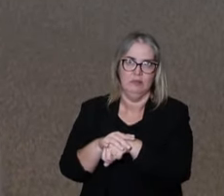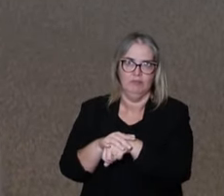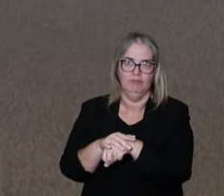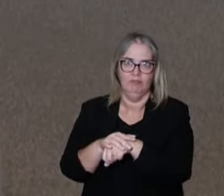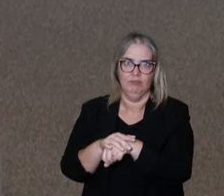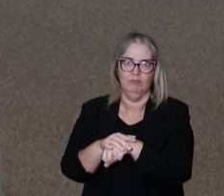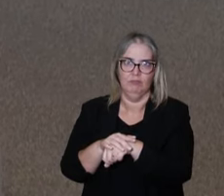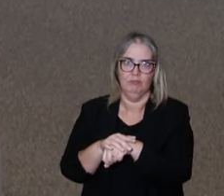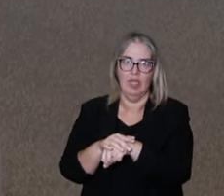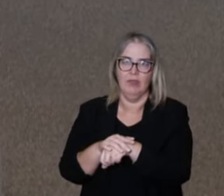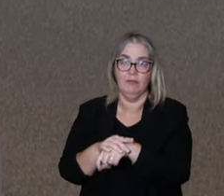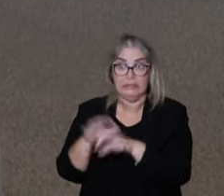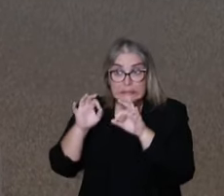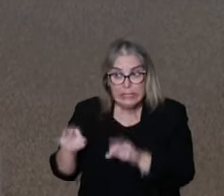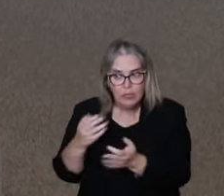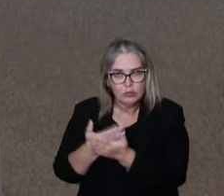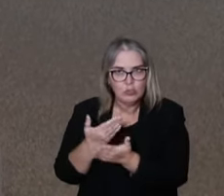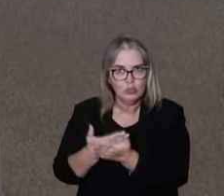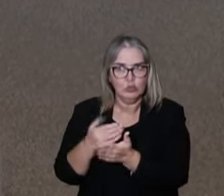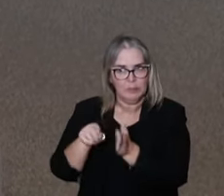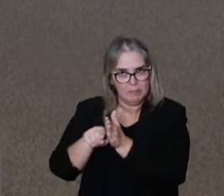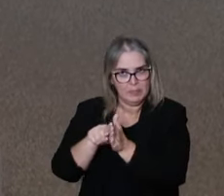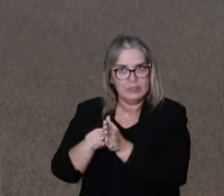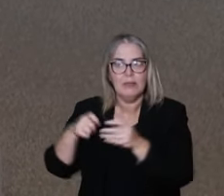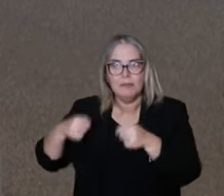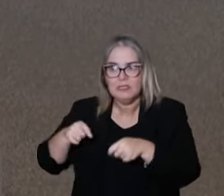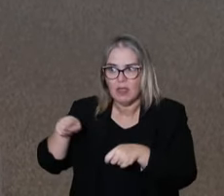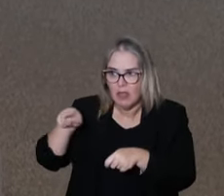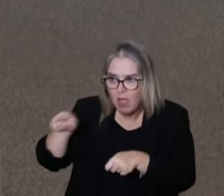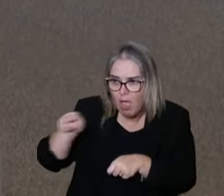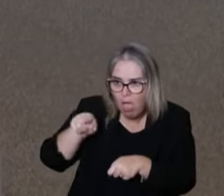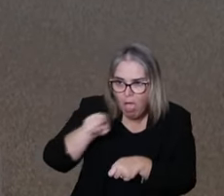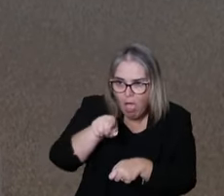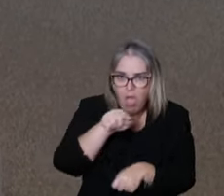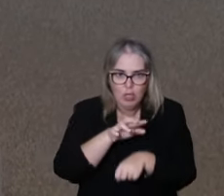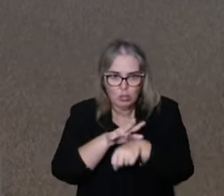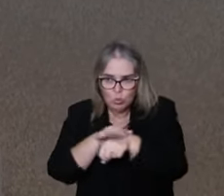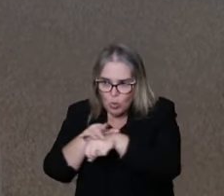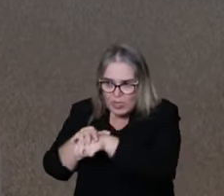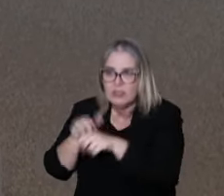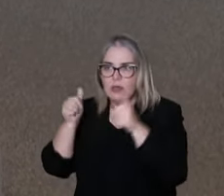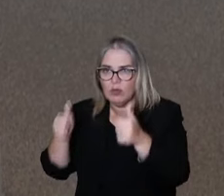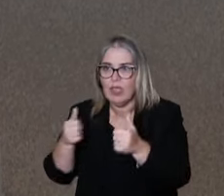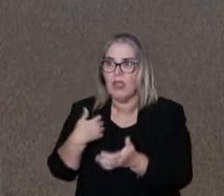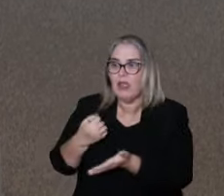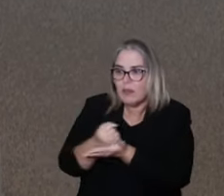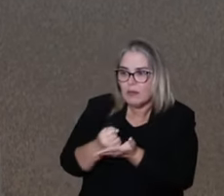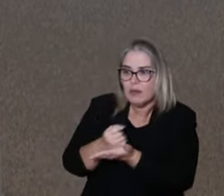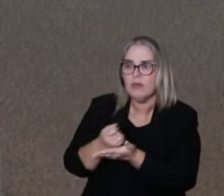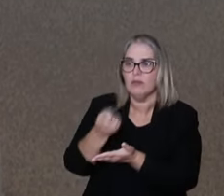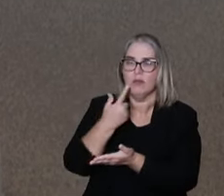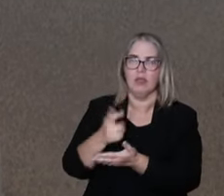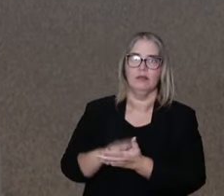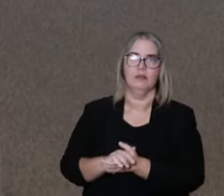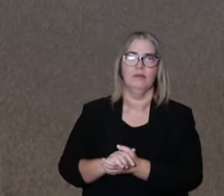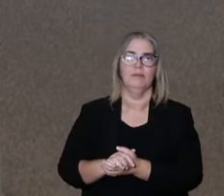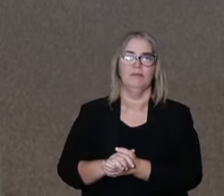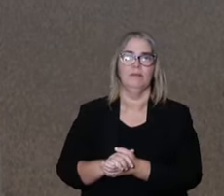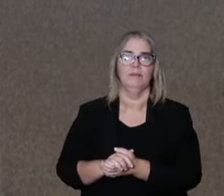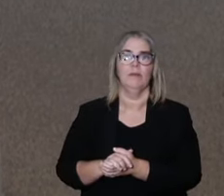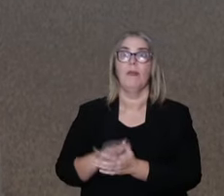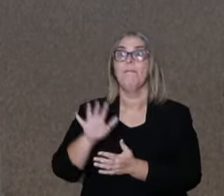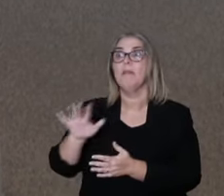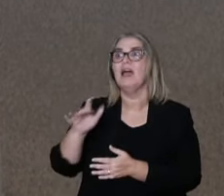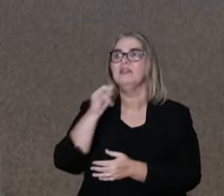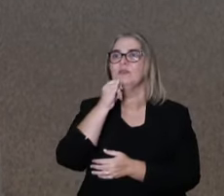And for the student to be good, it must be like this. But these people, they don't represent the